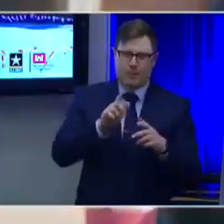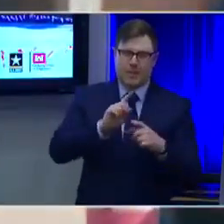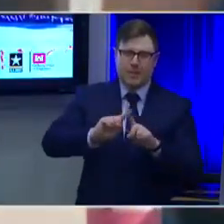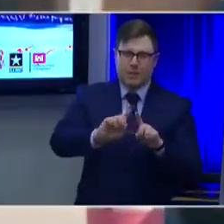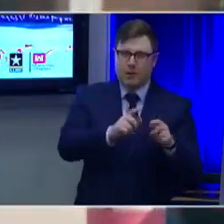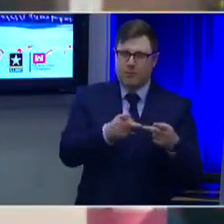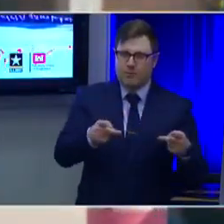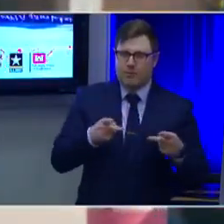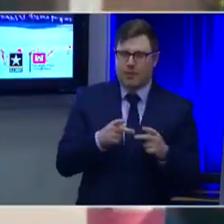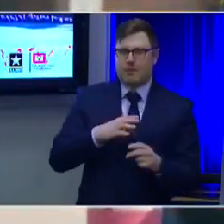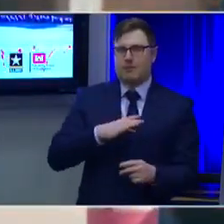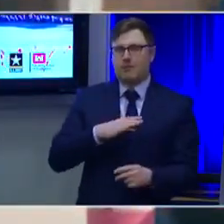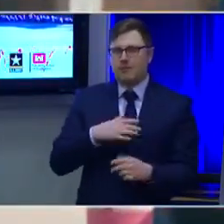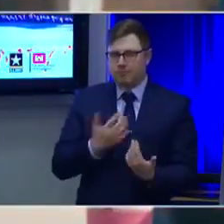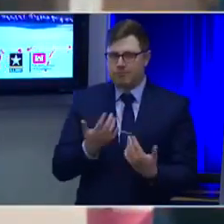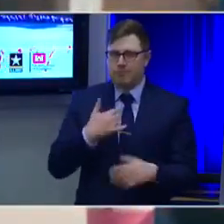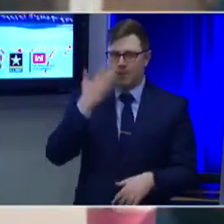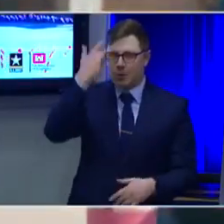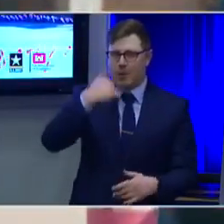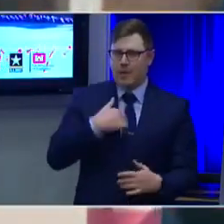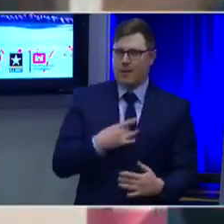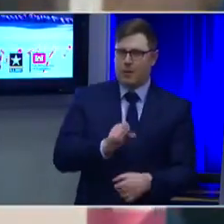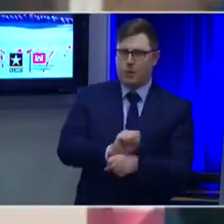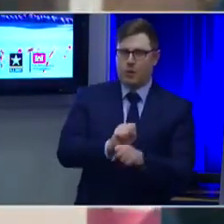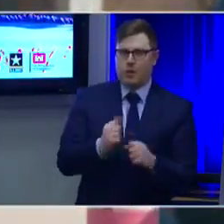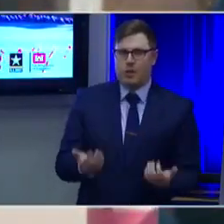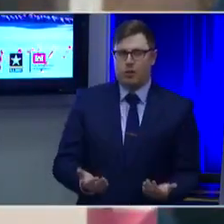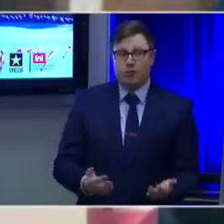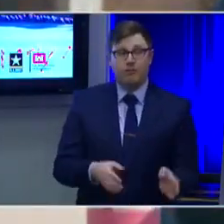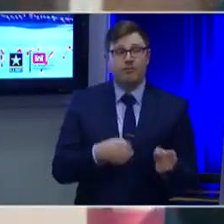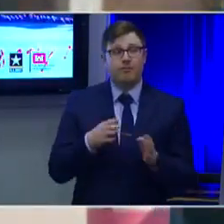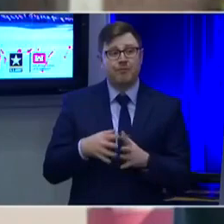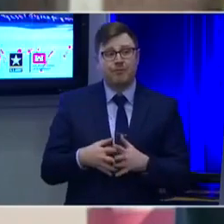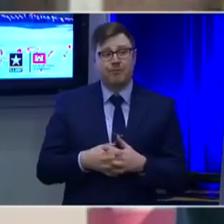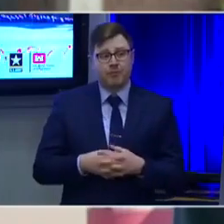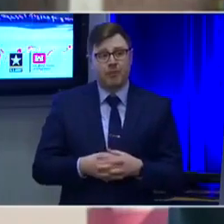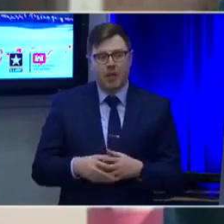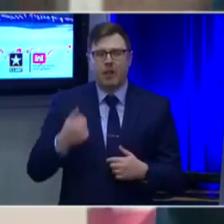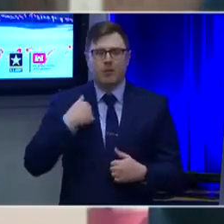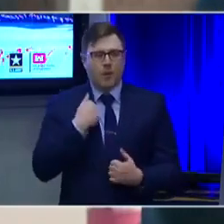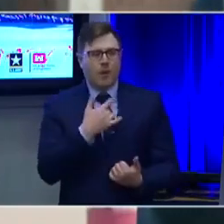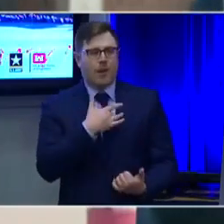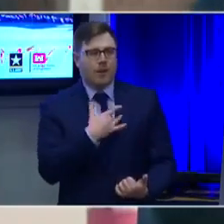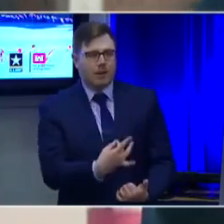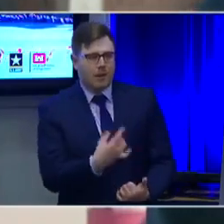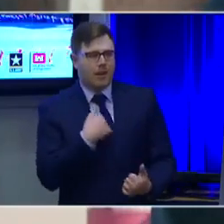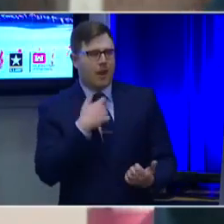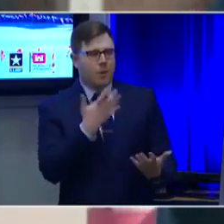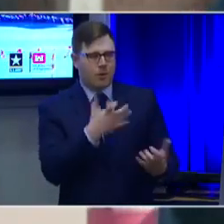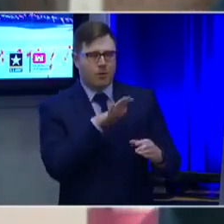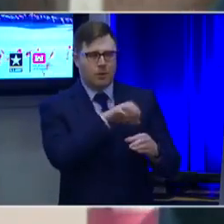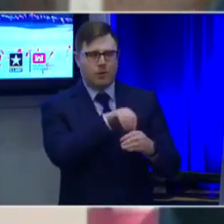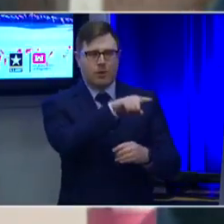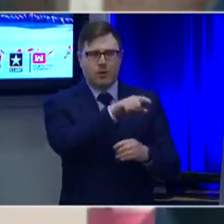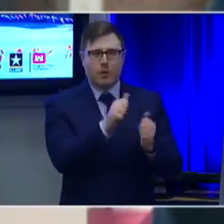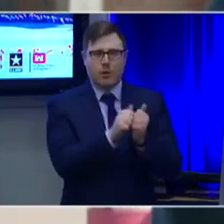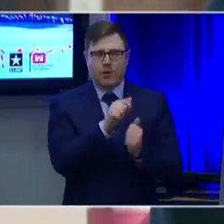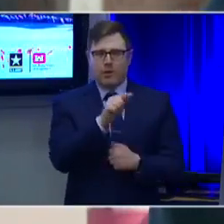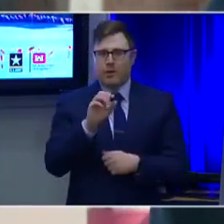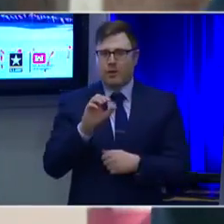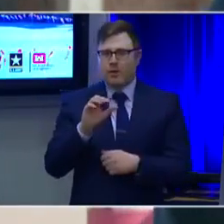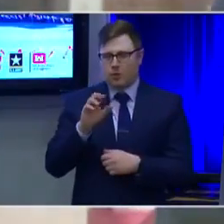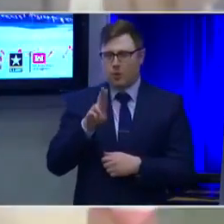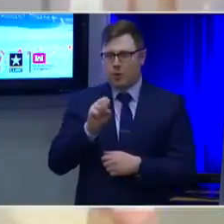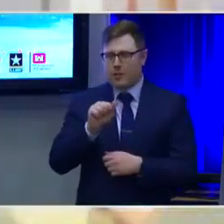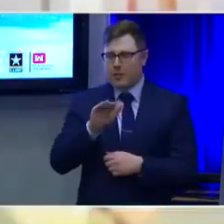And one of the reasons I started working for the Corps was I saw that they had a very detailed and systematic way of how they managed to control the